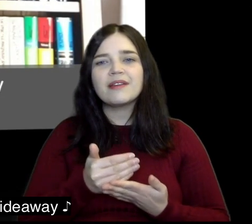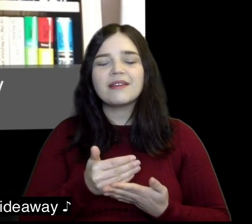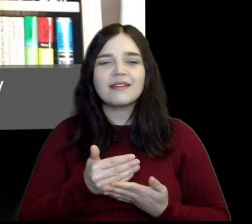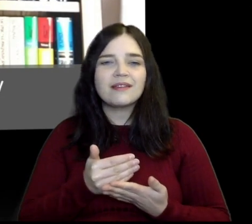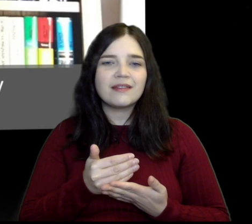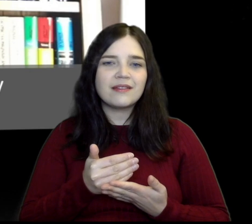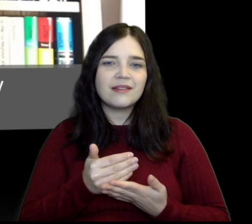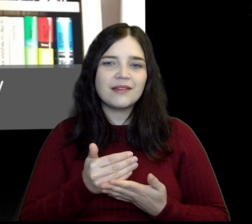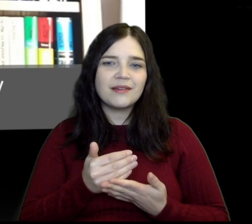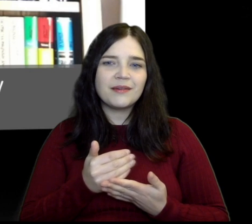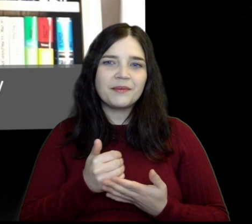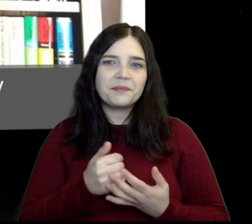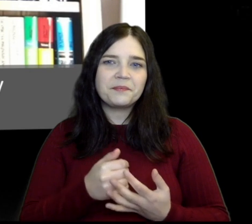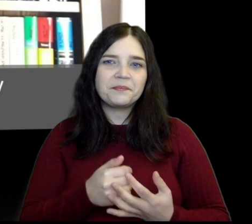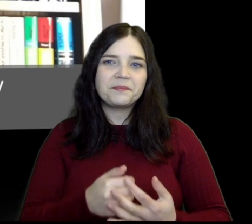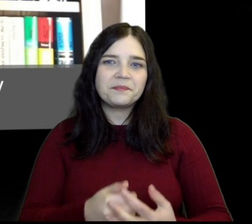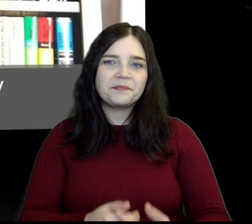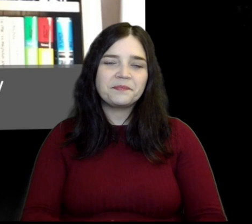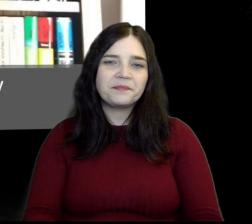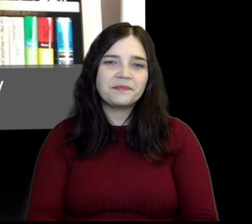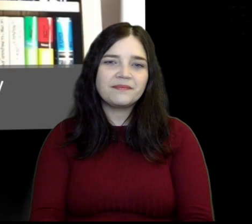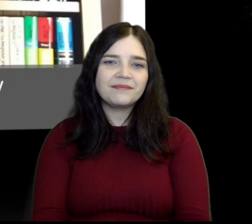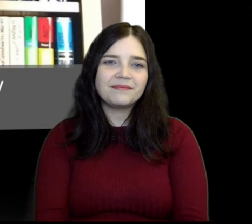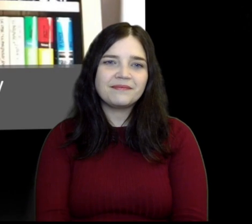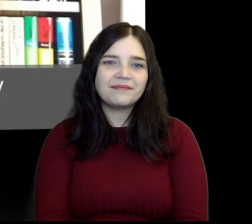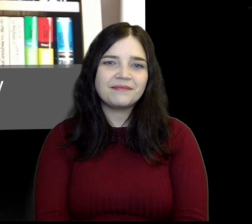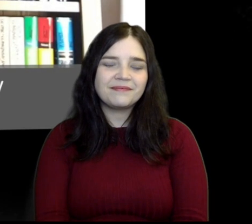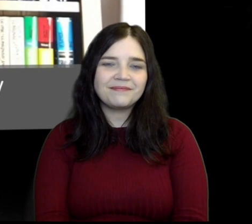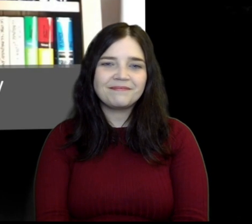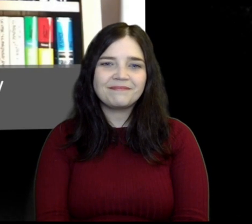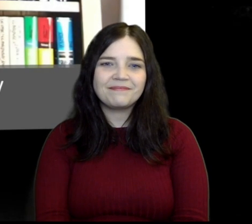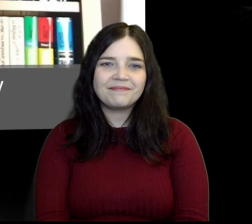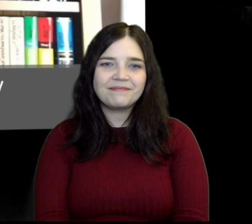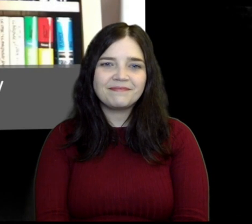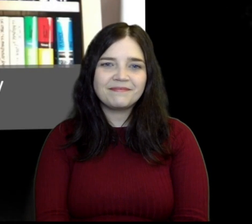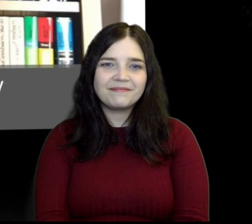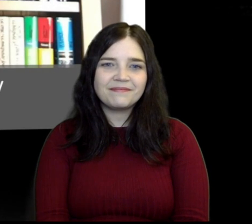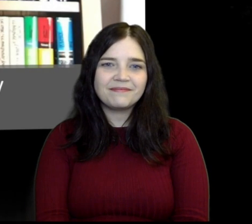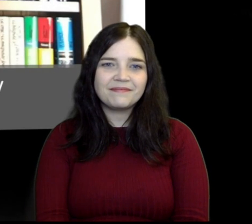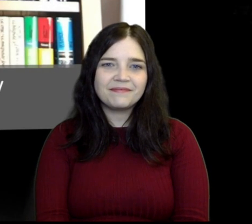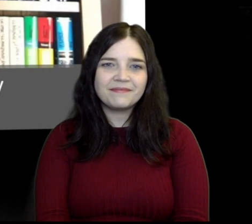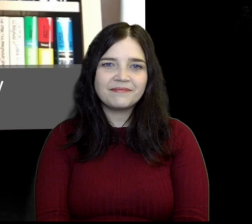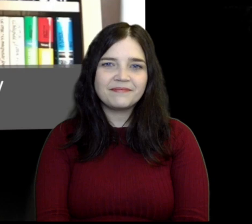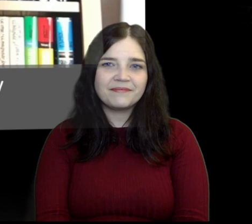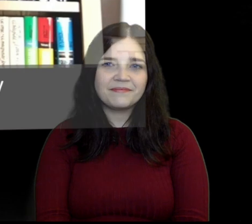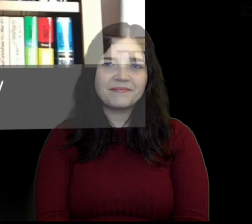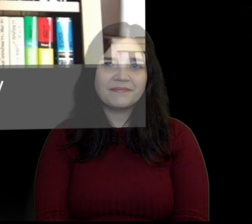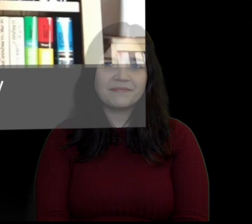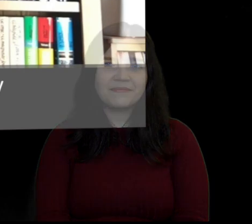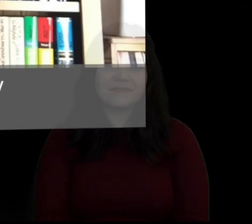Christ will be my hide way sun